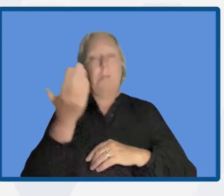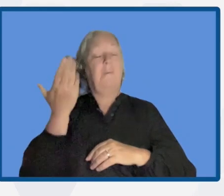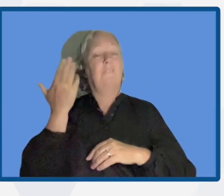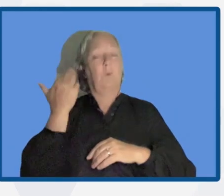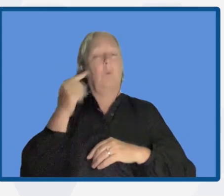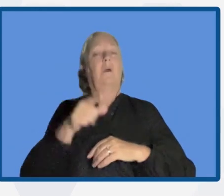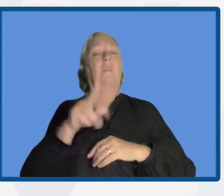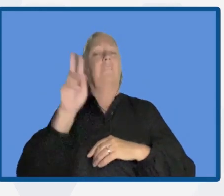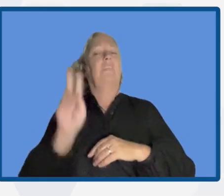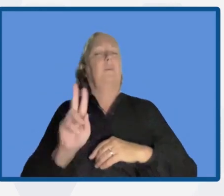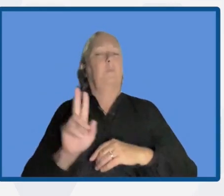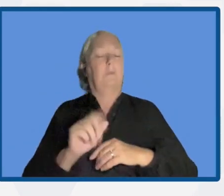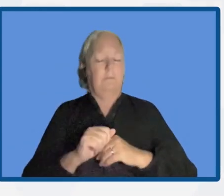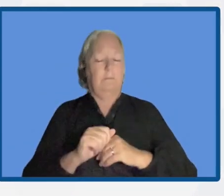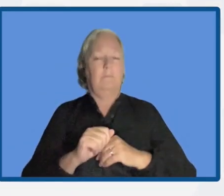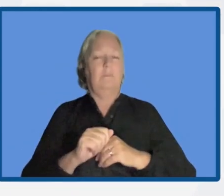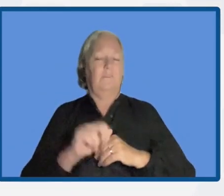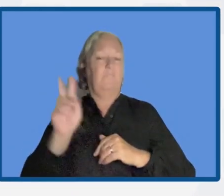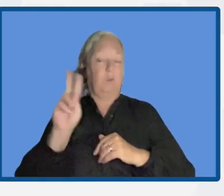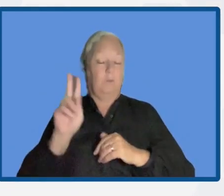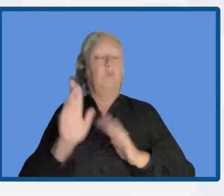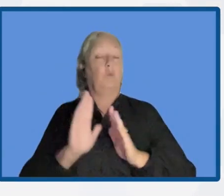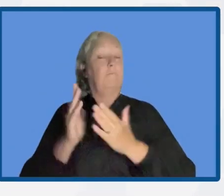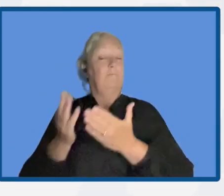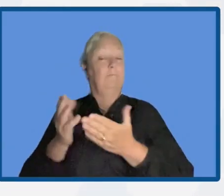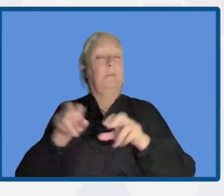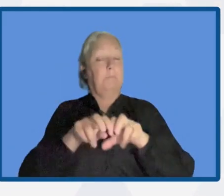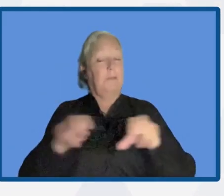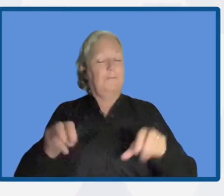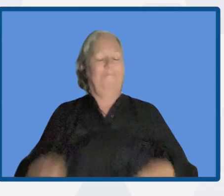And I give the floor to the panelists. Thank you very much.